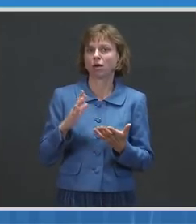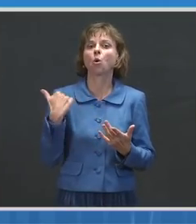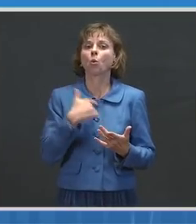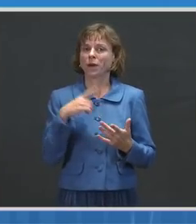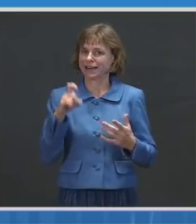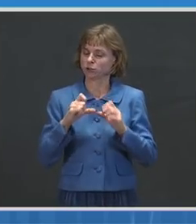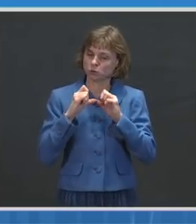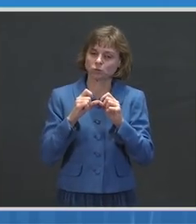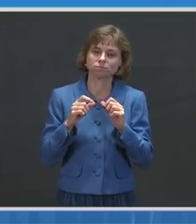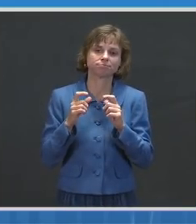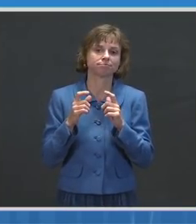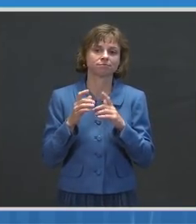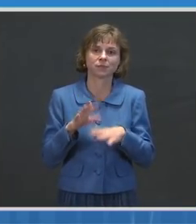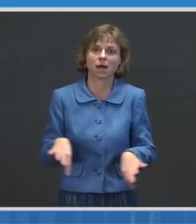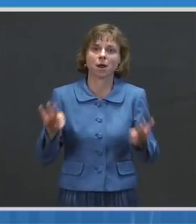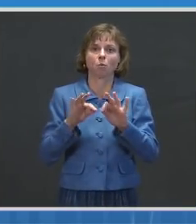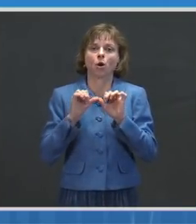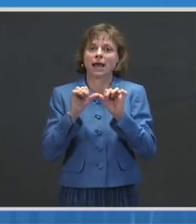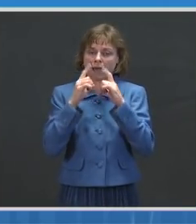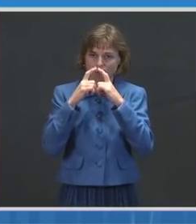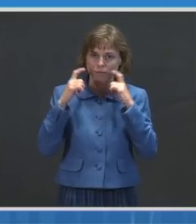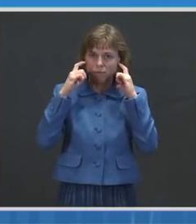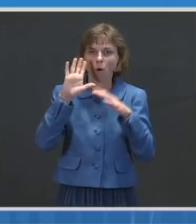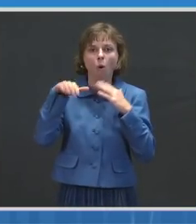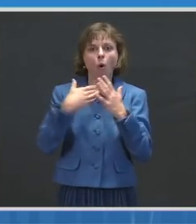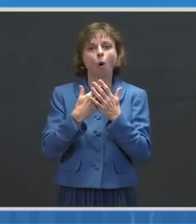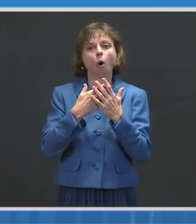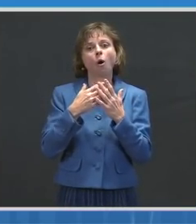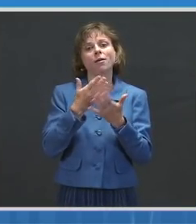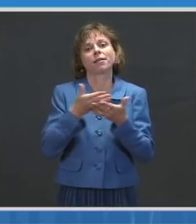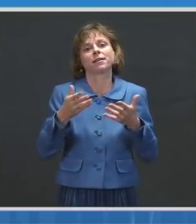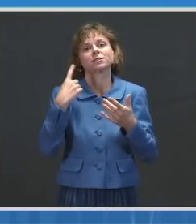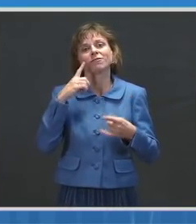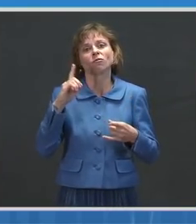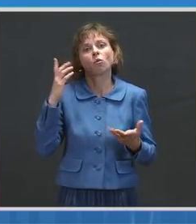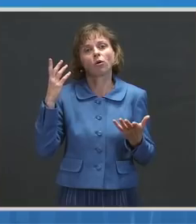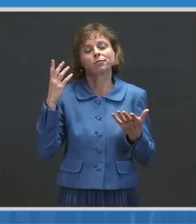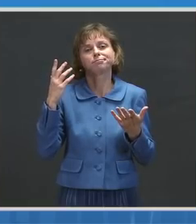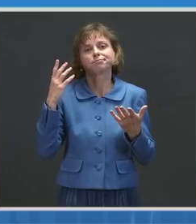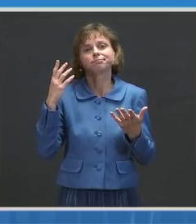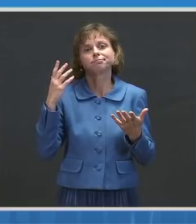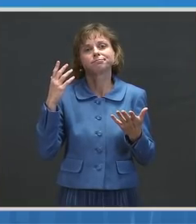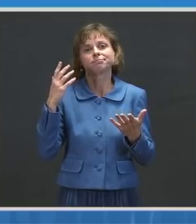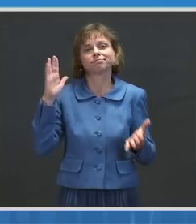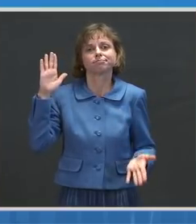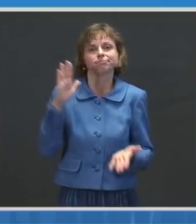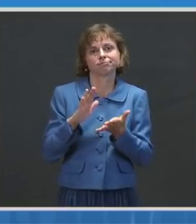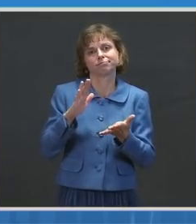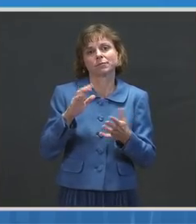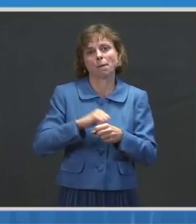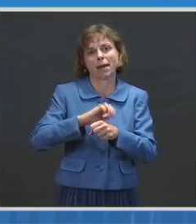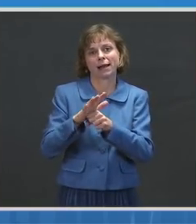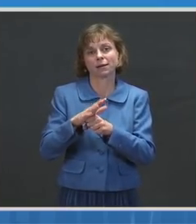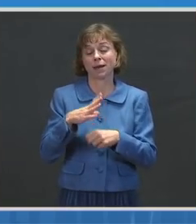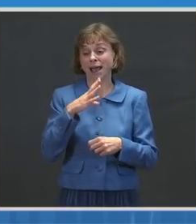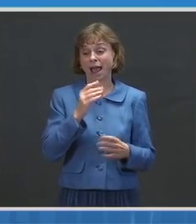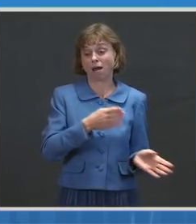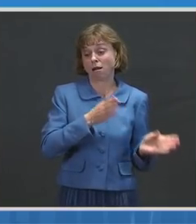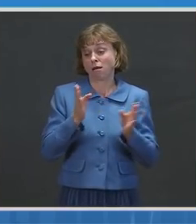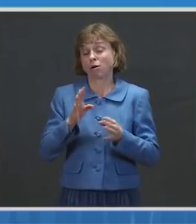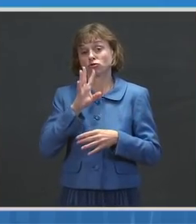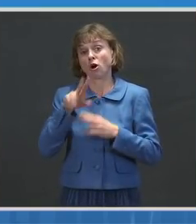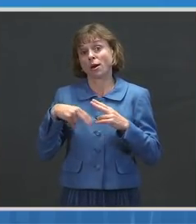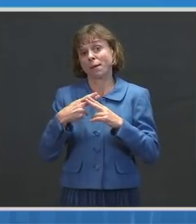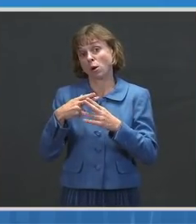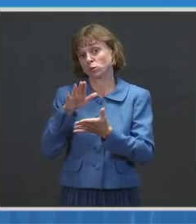get control of this pandemic. And in that regard, as we move towards and think about schools, what we know